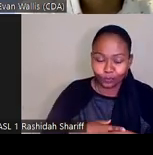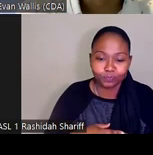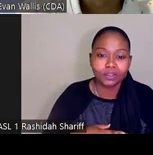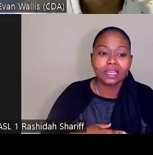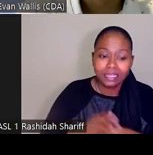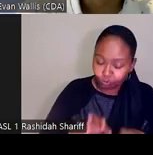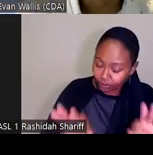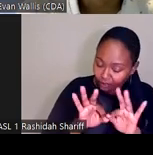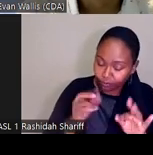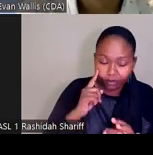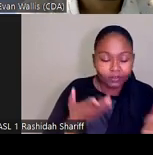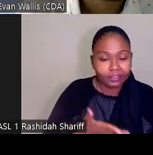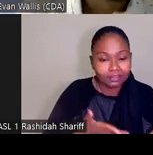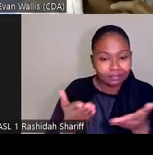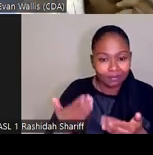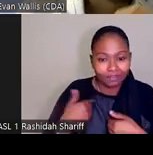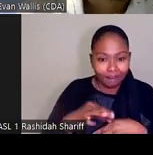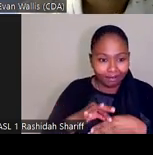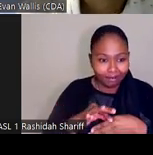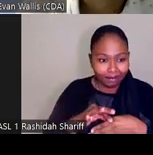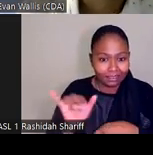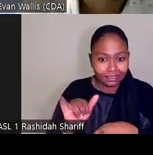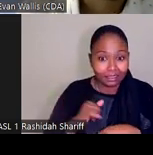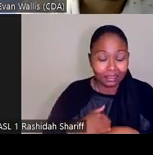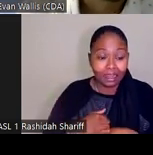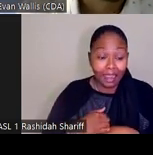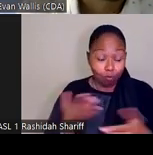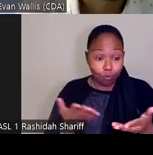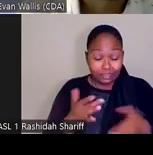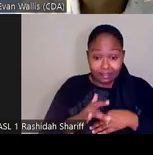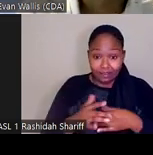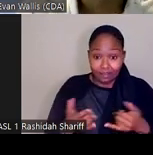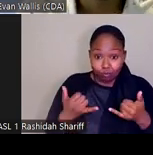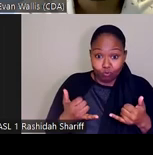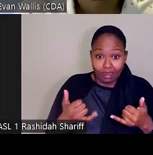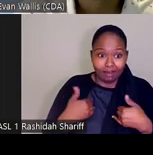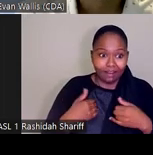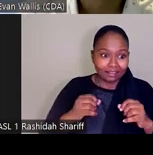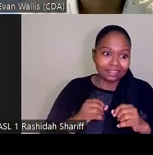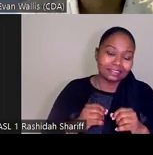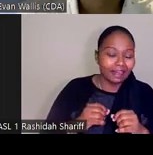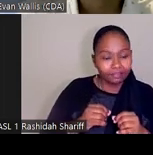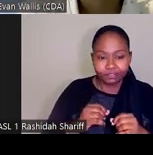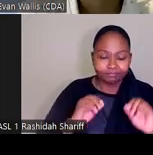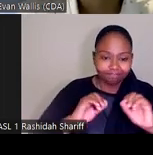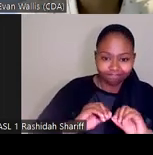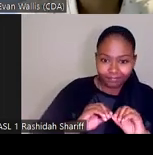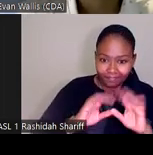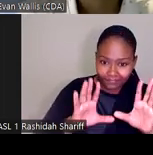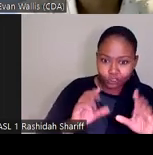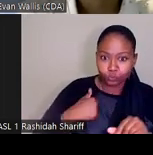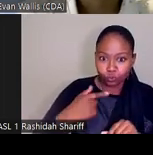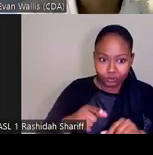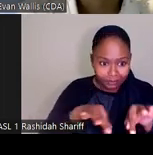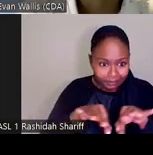context for the consumer. Also, the data that's available currently kind of varies from visual to visual. So we want to add some consistency across the DDA as well.